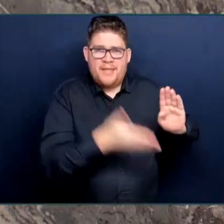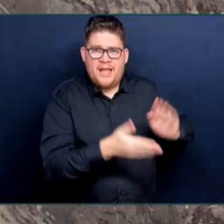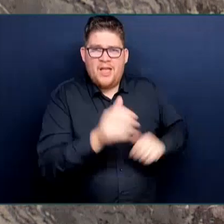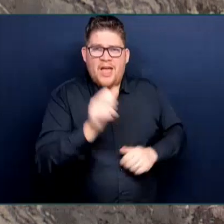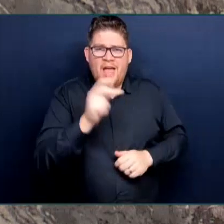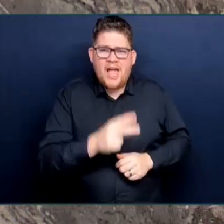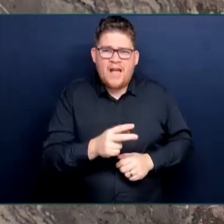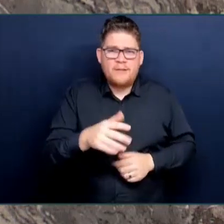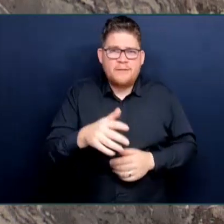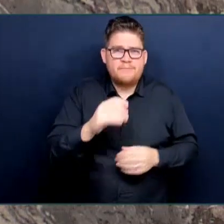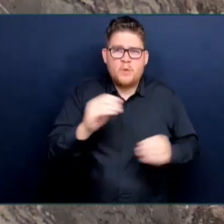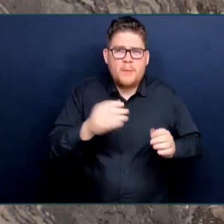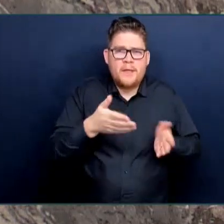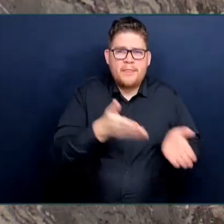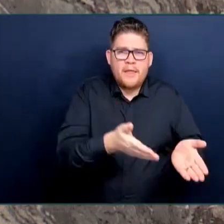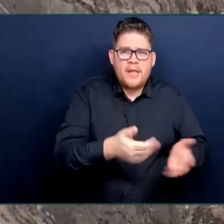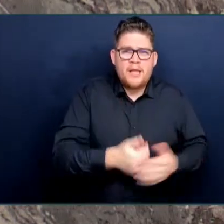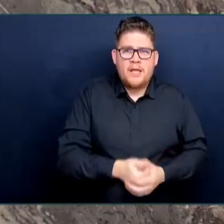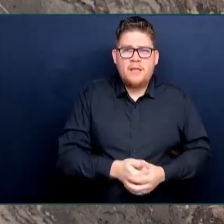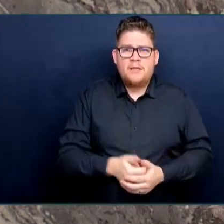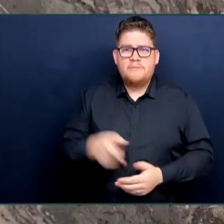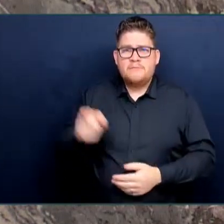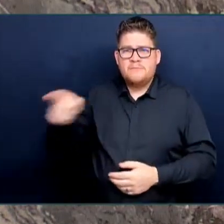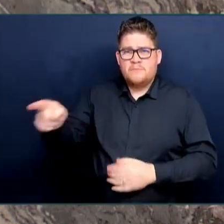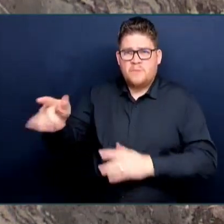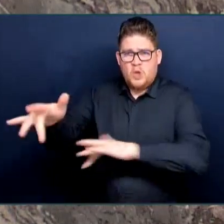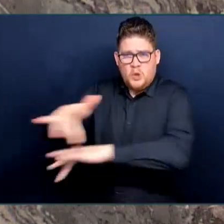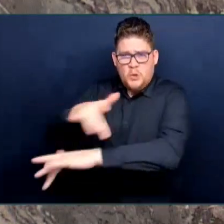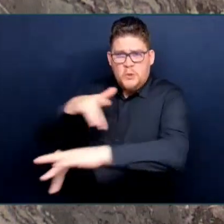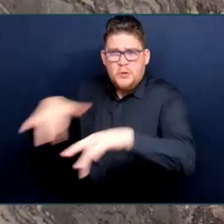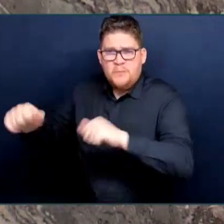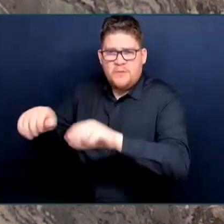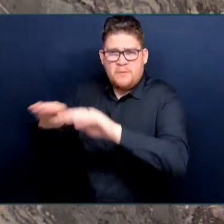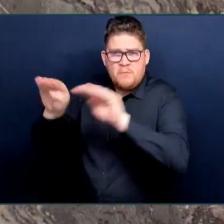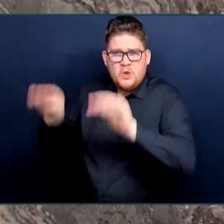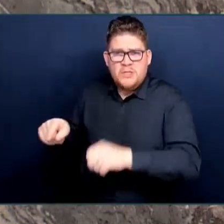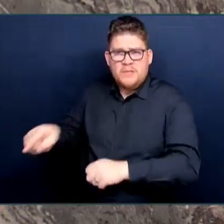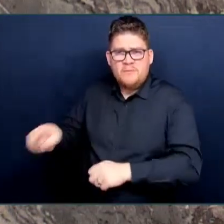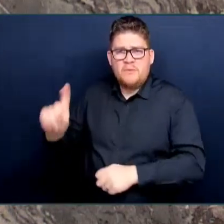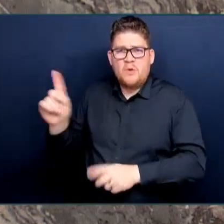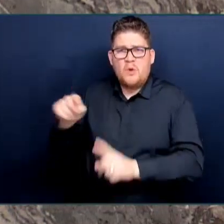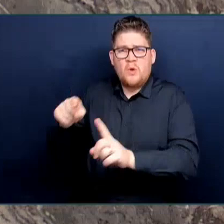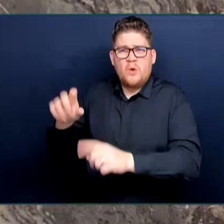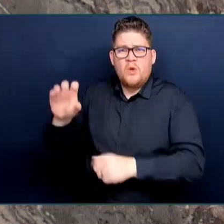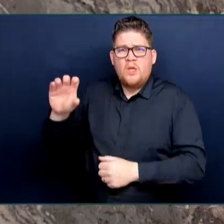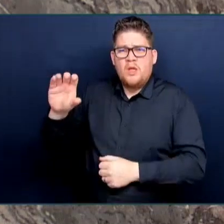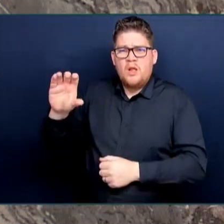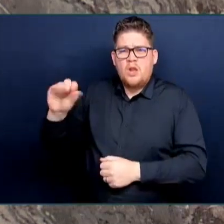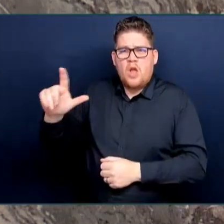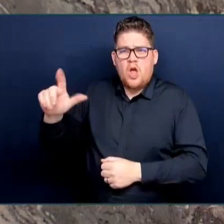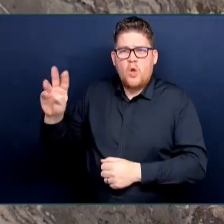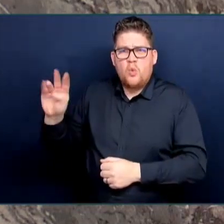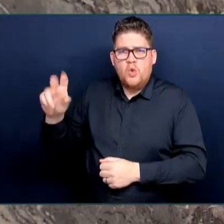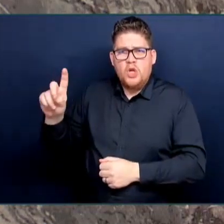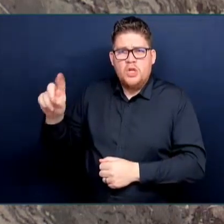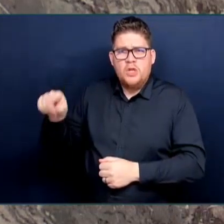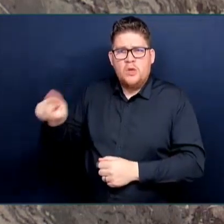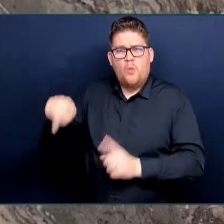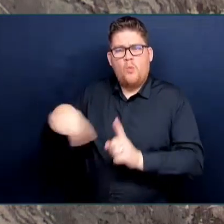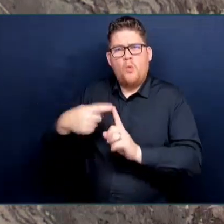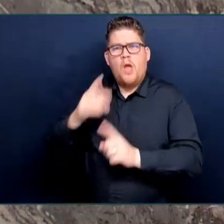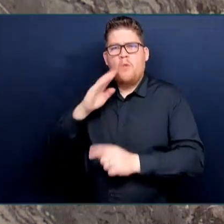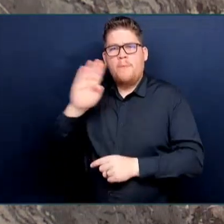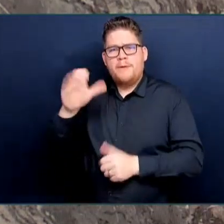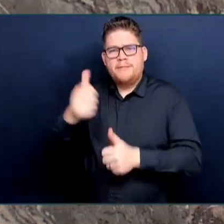question to the Premier is this. When will the Premier admit that the collections facility is a complete and utter boondoggle? When will he scrap this